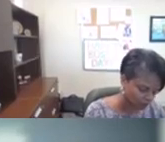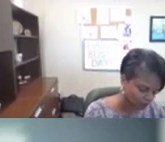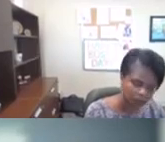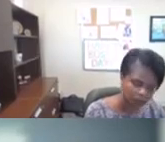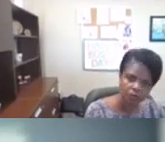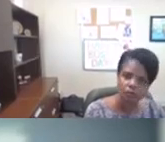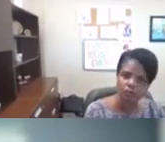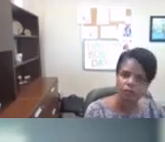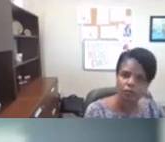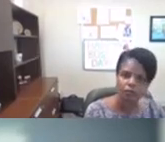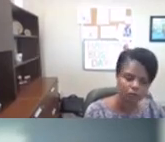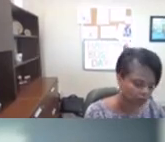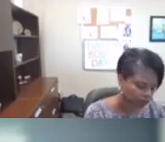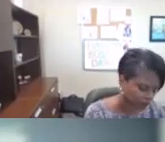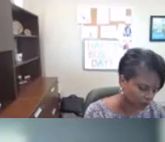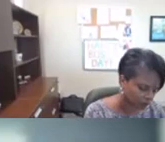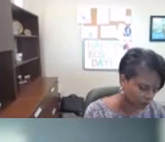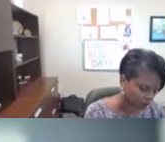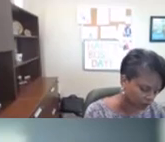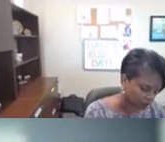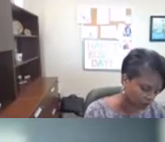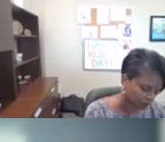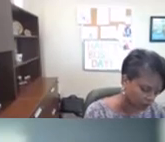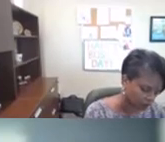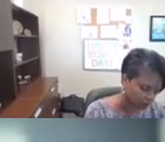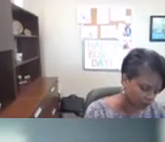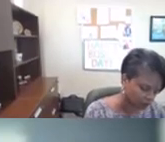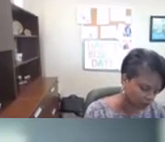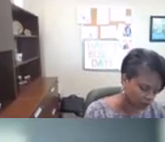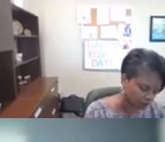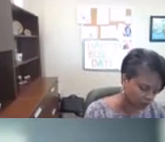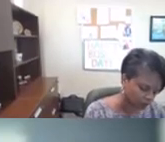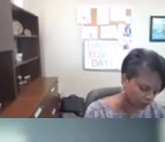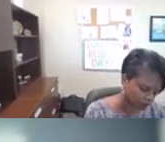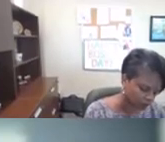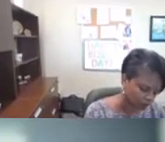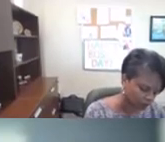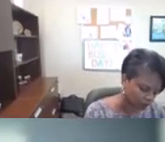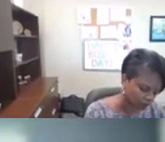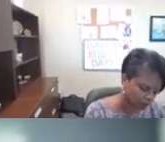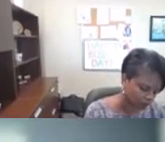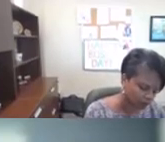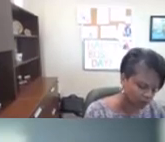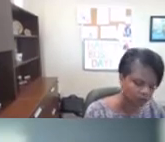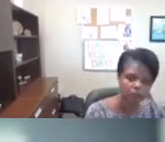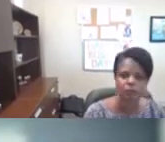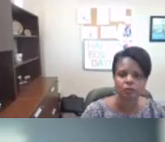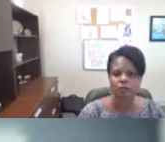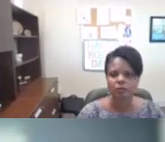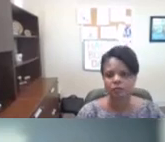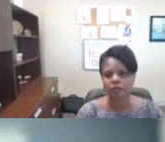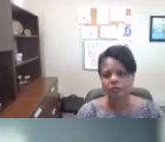examined uh why it exists and how we can improve it um but uh it does reflect uh